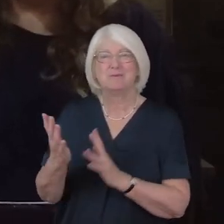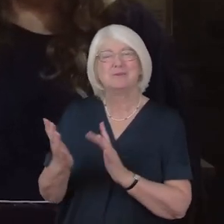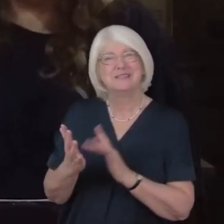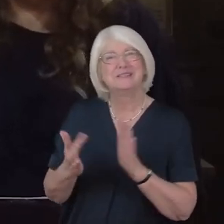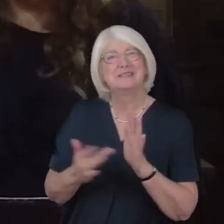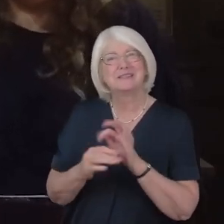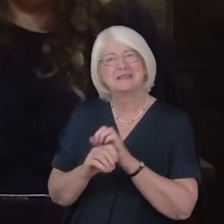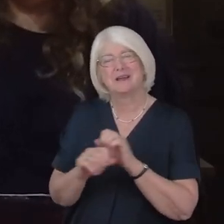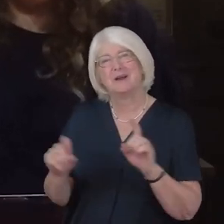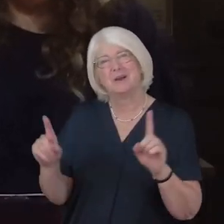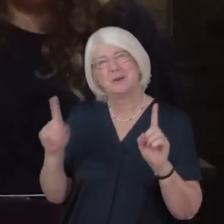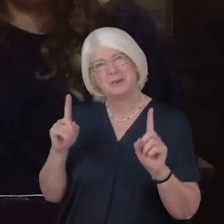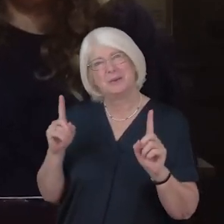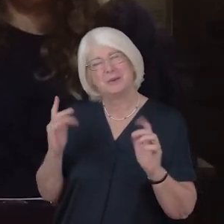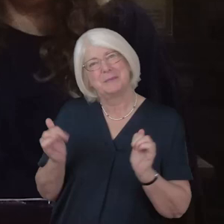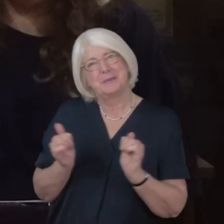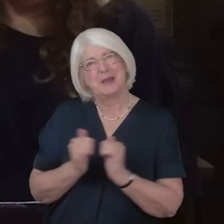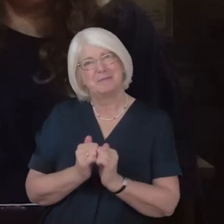Amen